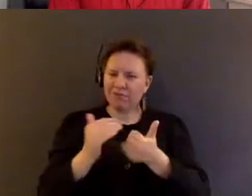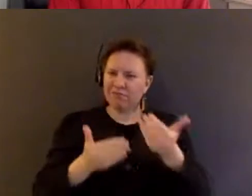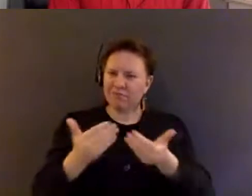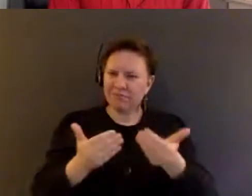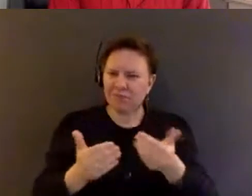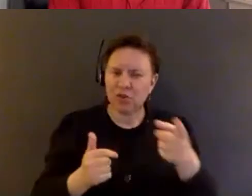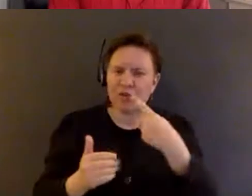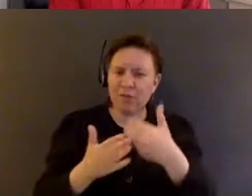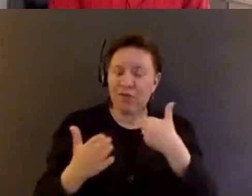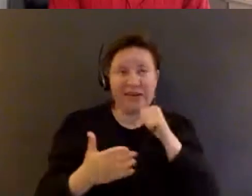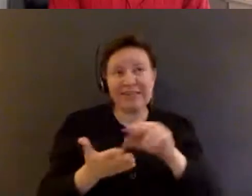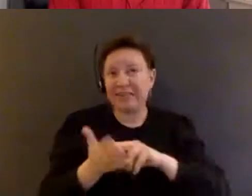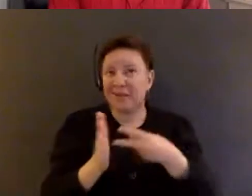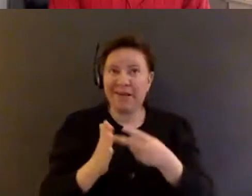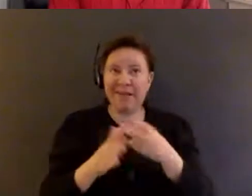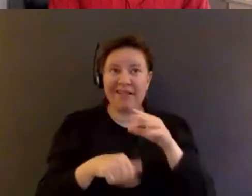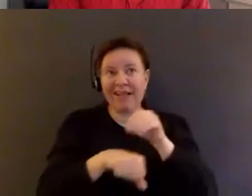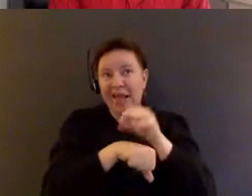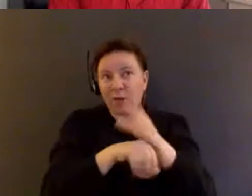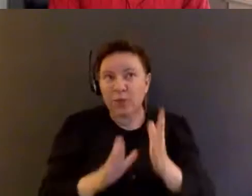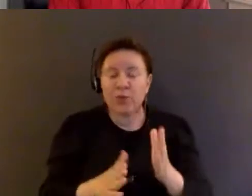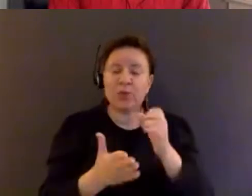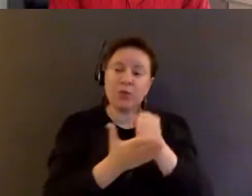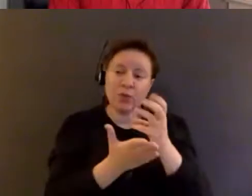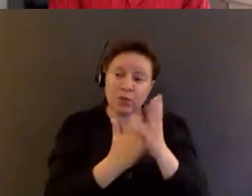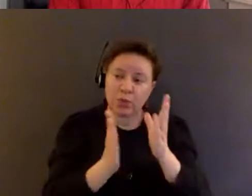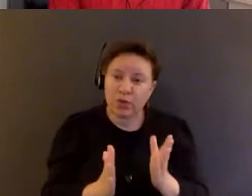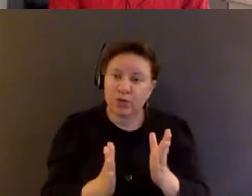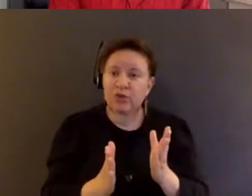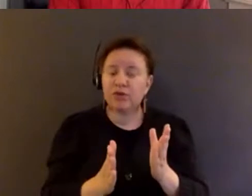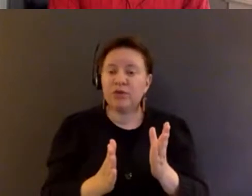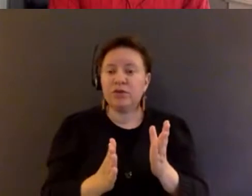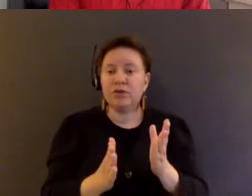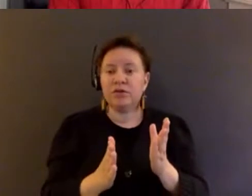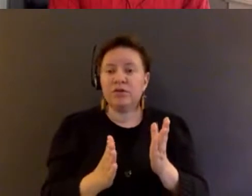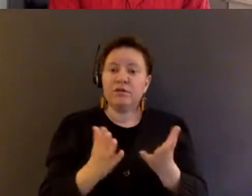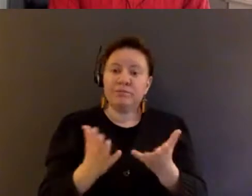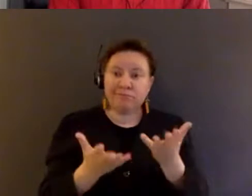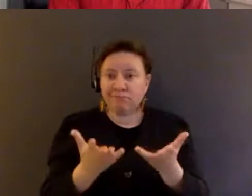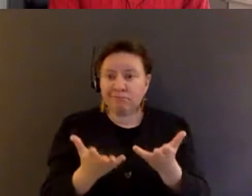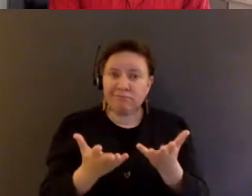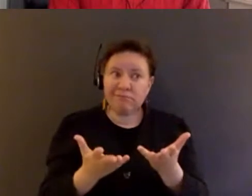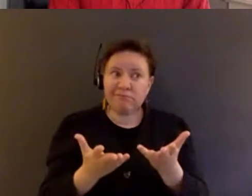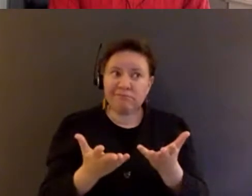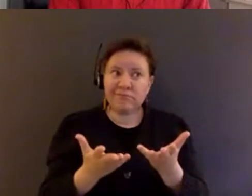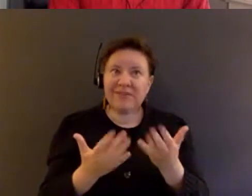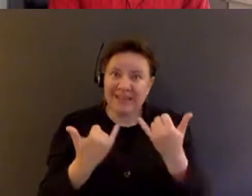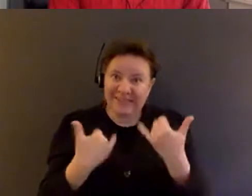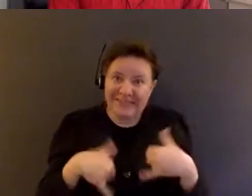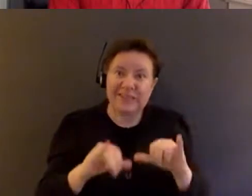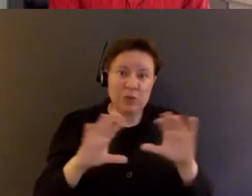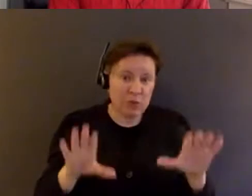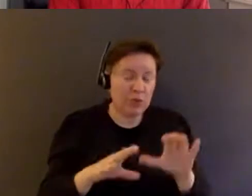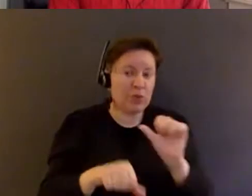counselors or social workers don't, um, you do the work of policing and, and,